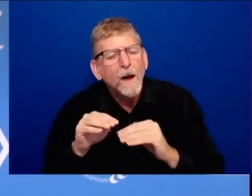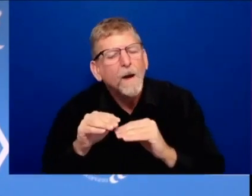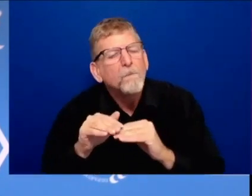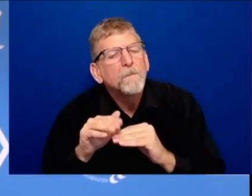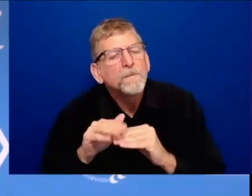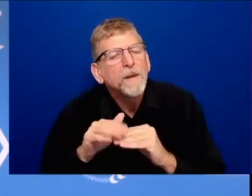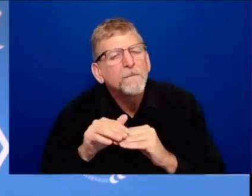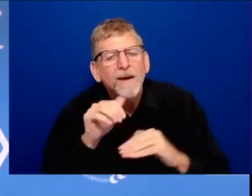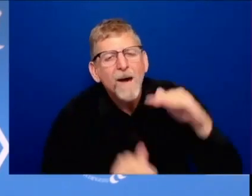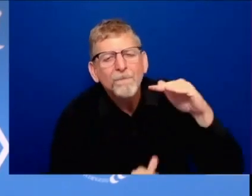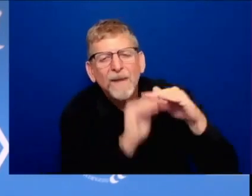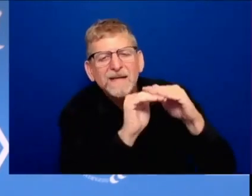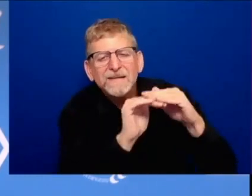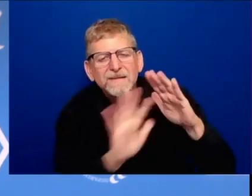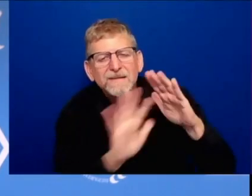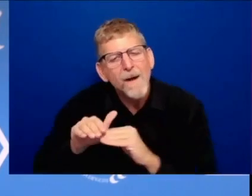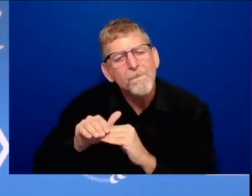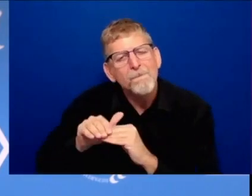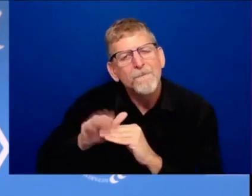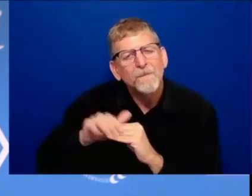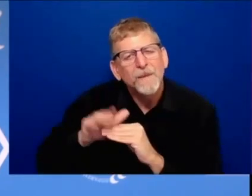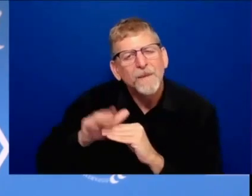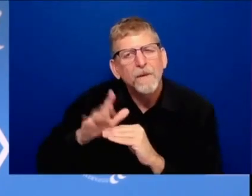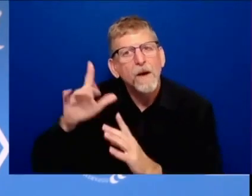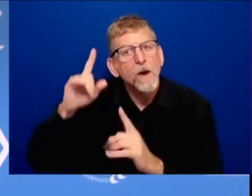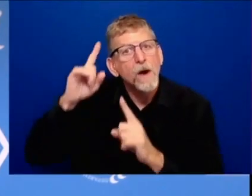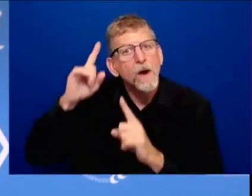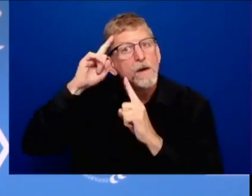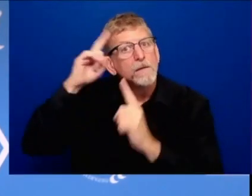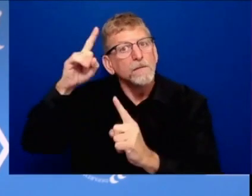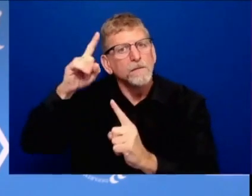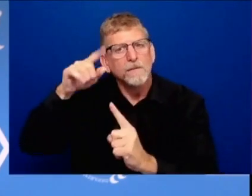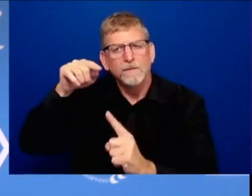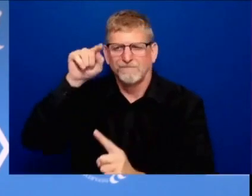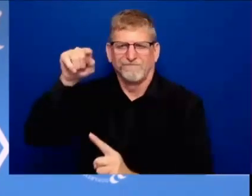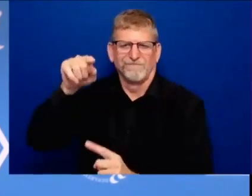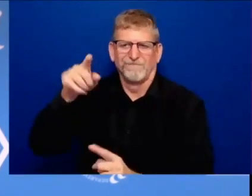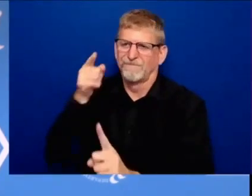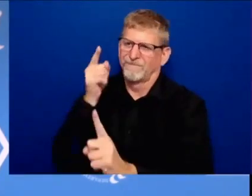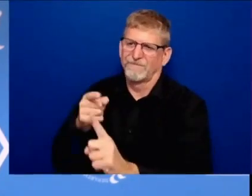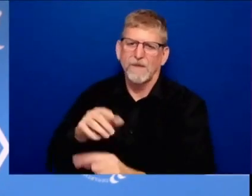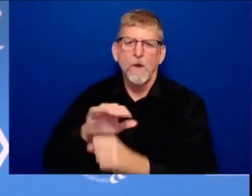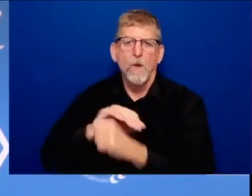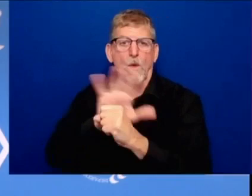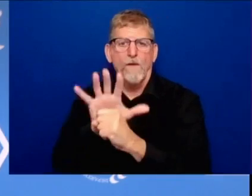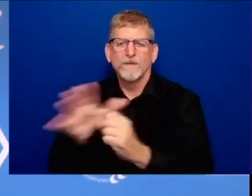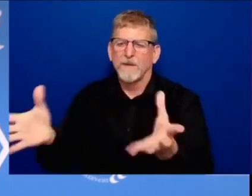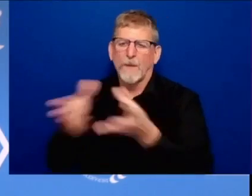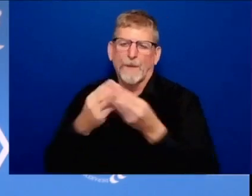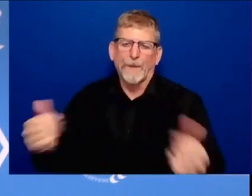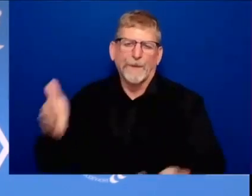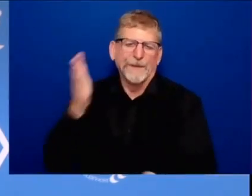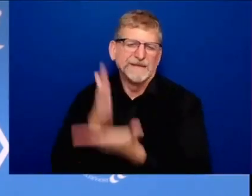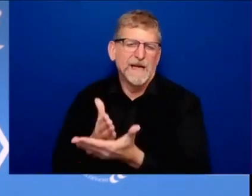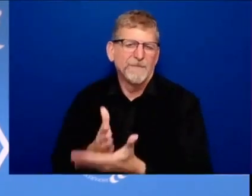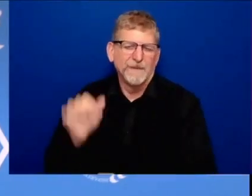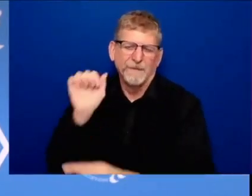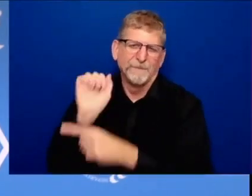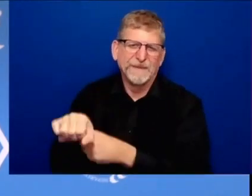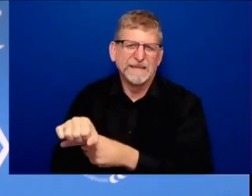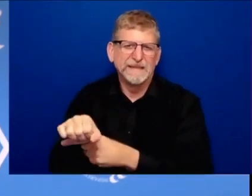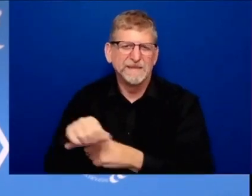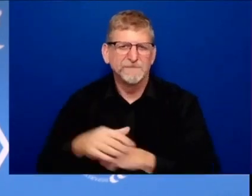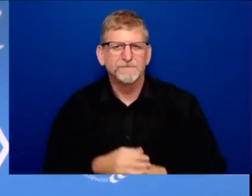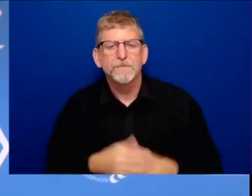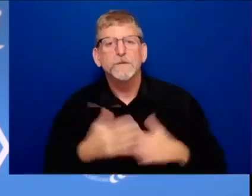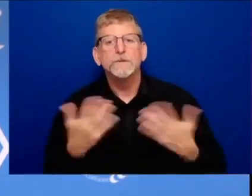is beating covet 19 which brings us to the challenge that remains we remain in the teeth of this pandemic